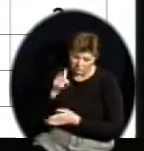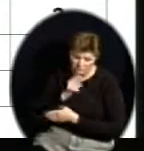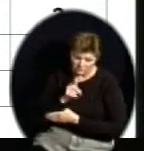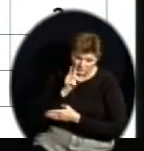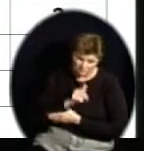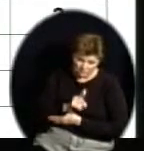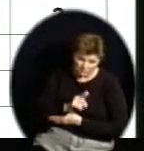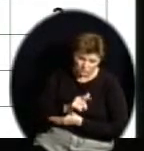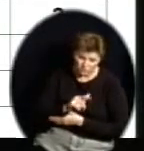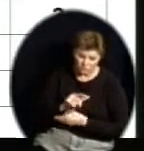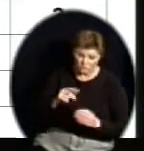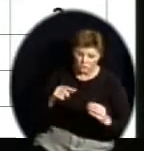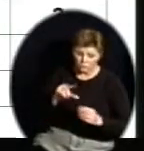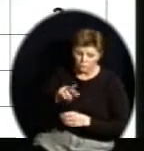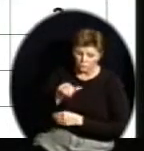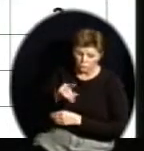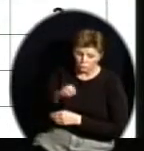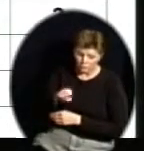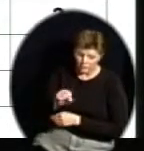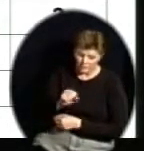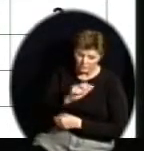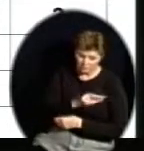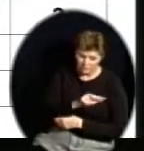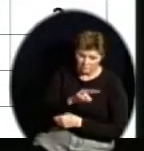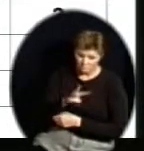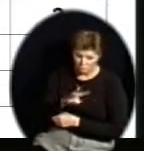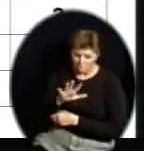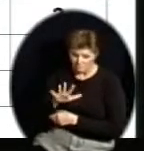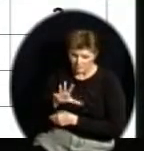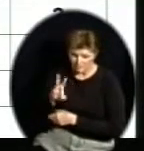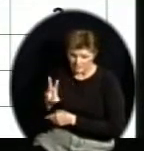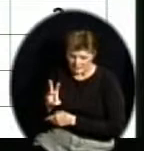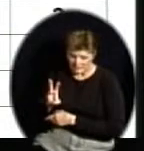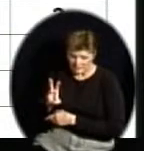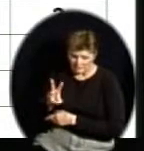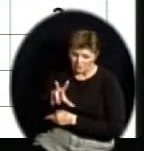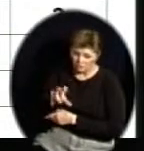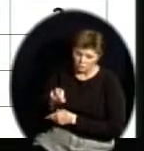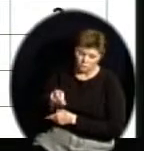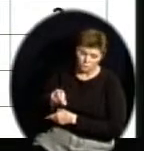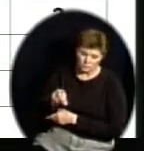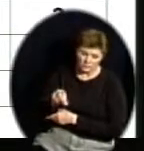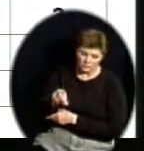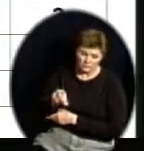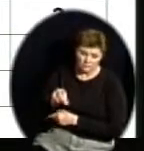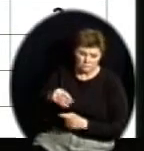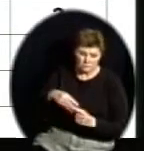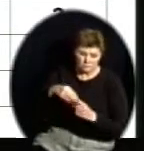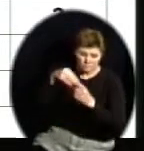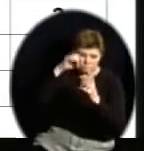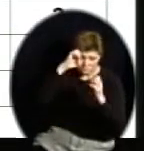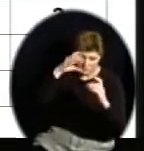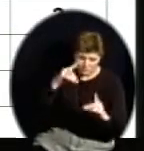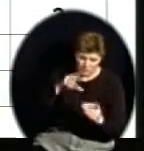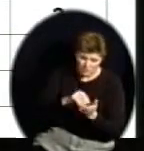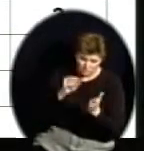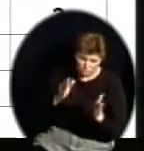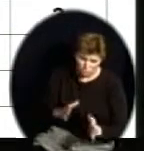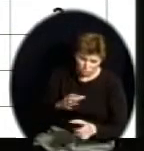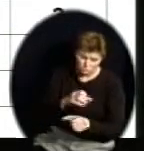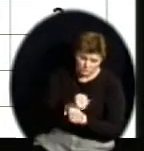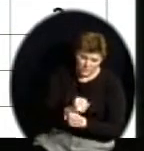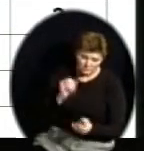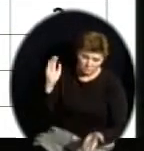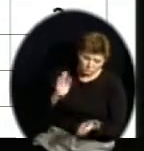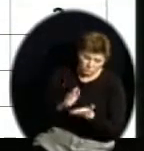grades 3, 4, 5, and 6, if there are 30 students that receive free and reduced lunch, or we have 30 special education students in grades 3, 4,